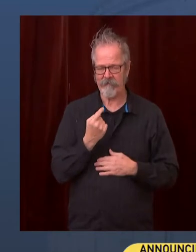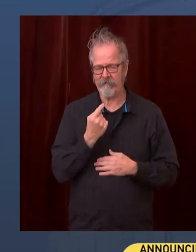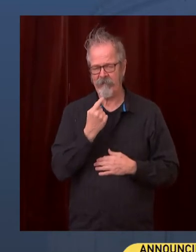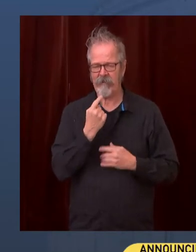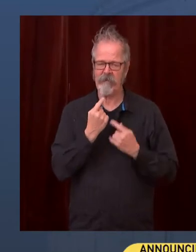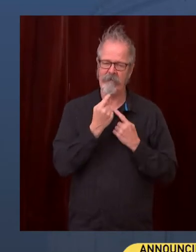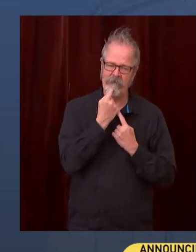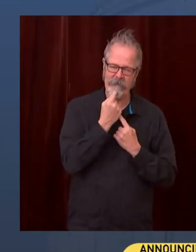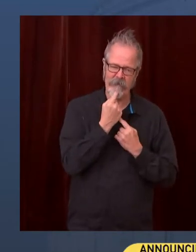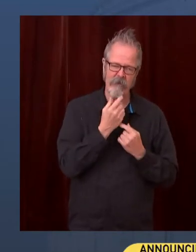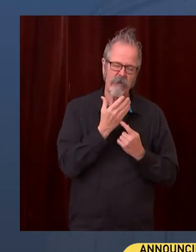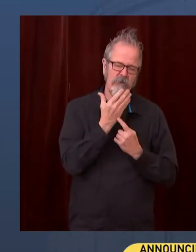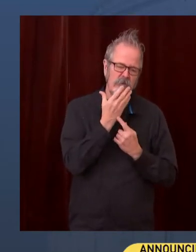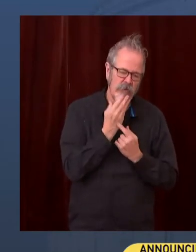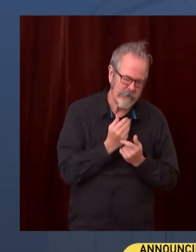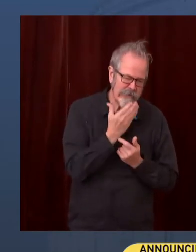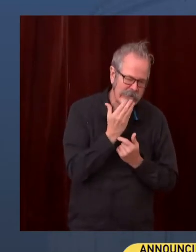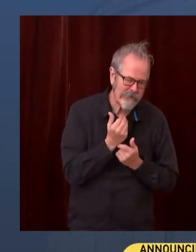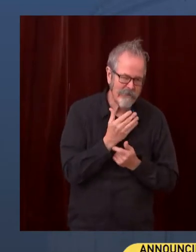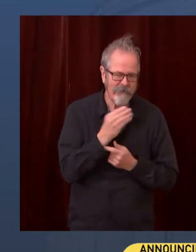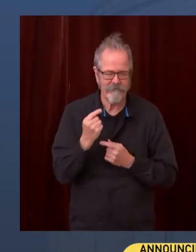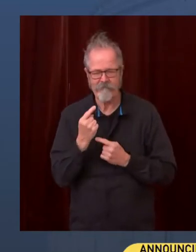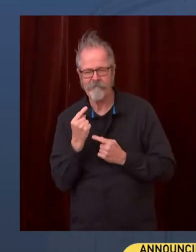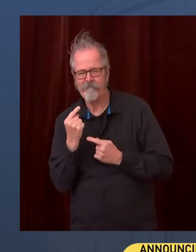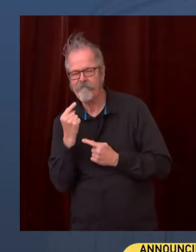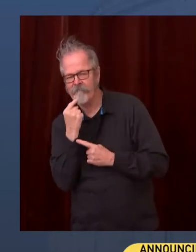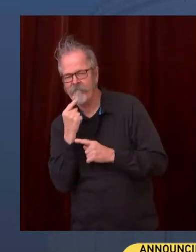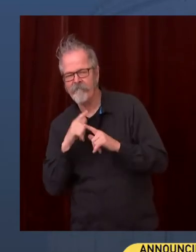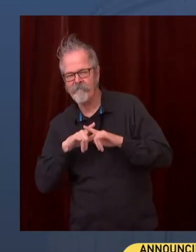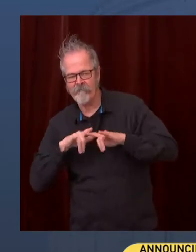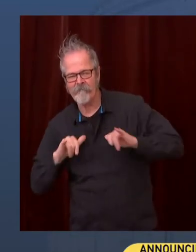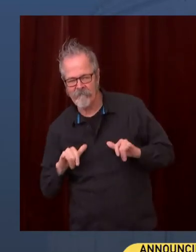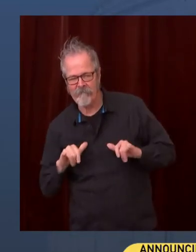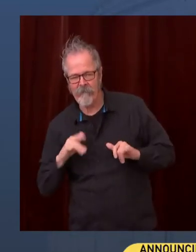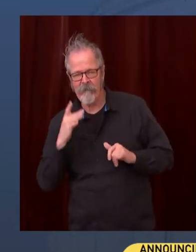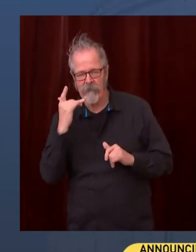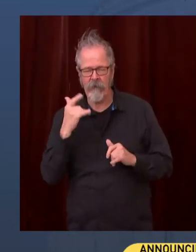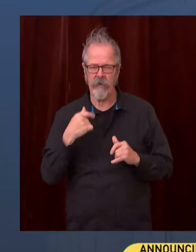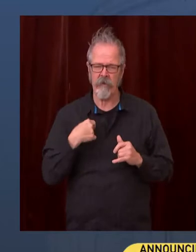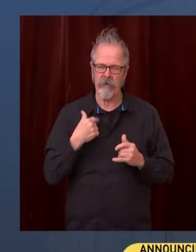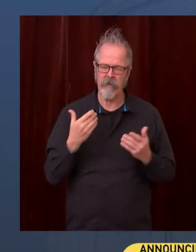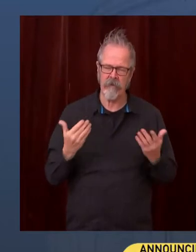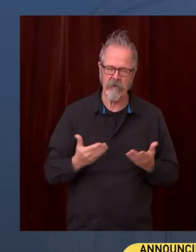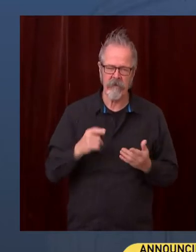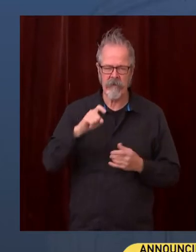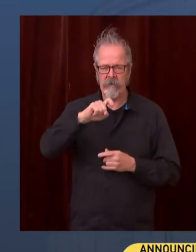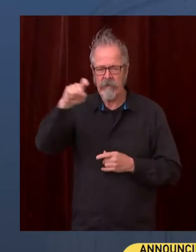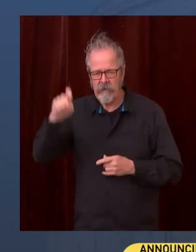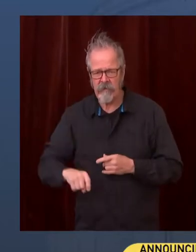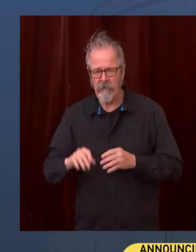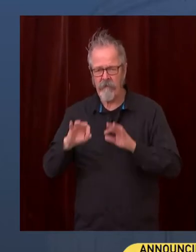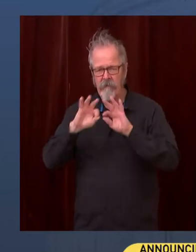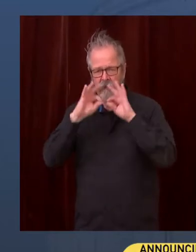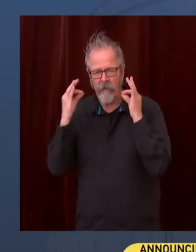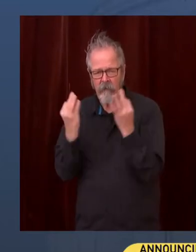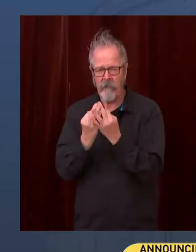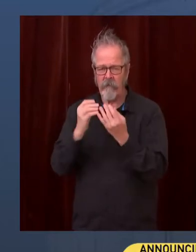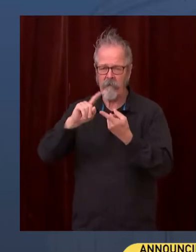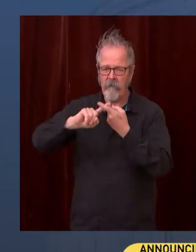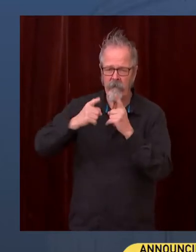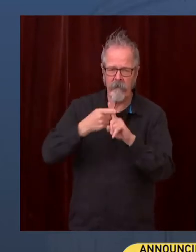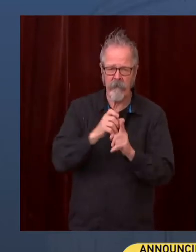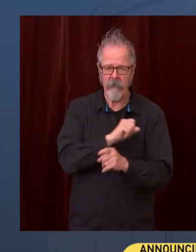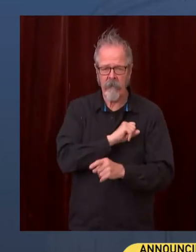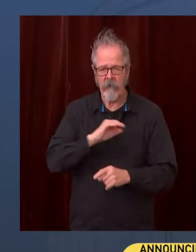incredible family and friends and staff members who have just done such an amazing job in fighting for public health in our